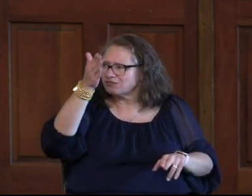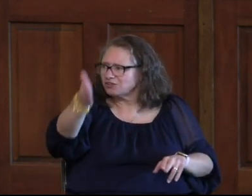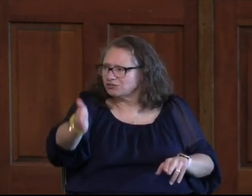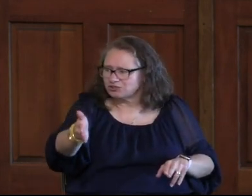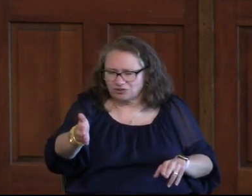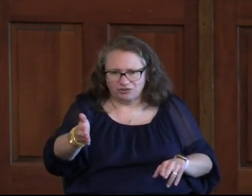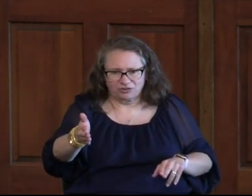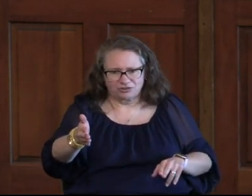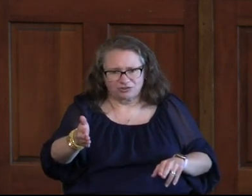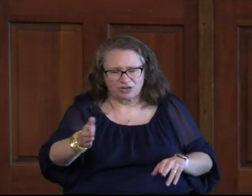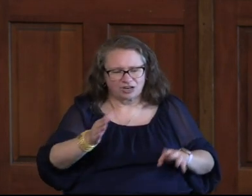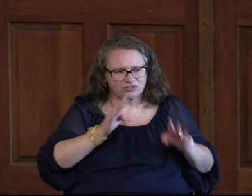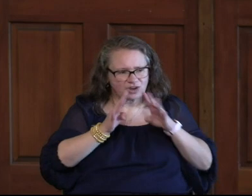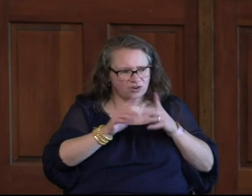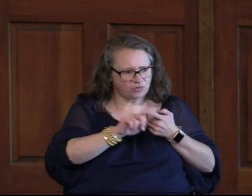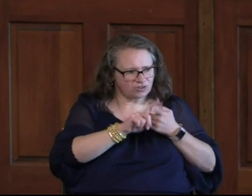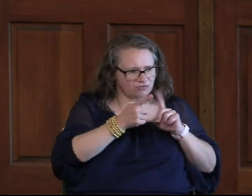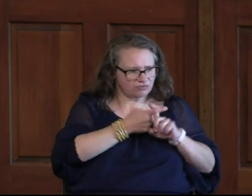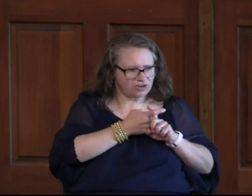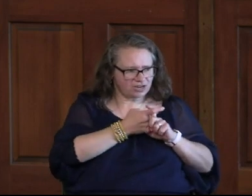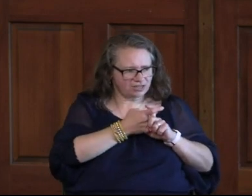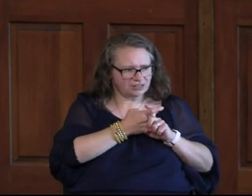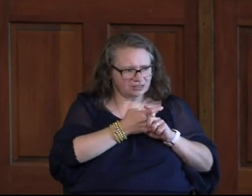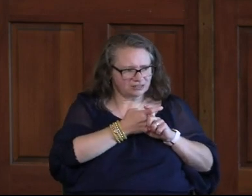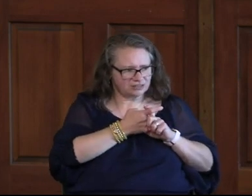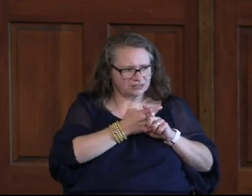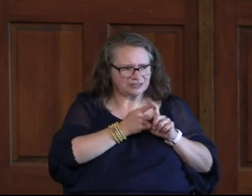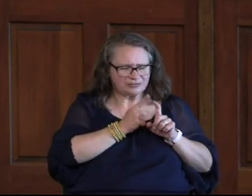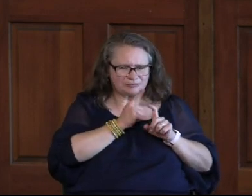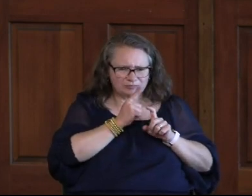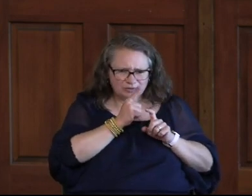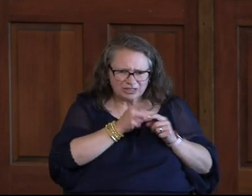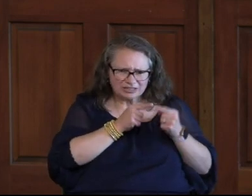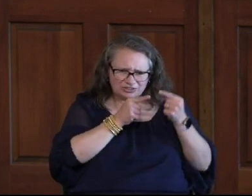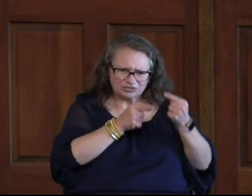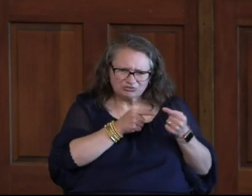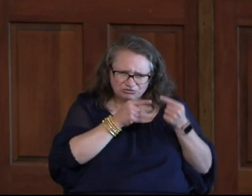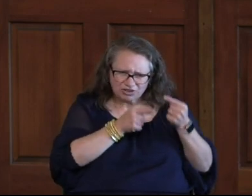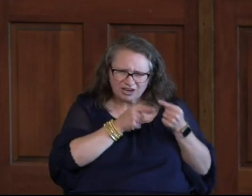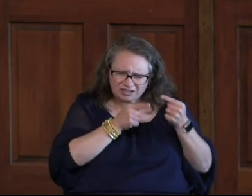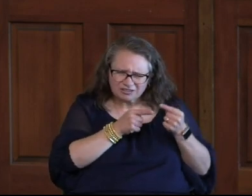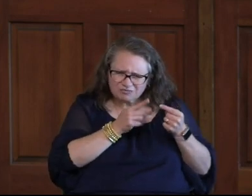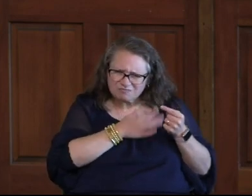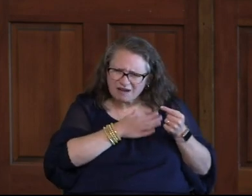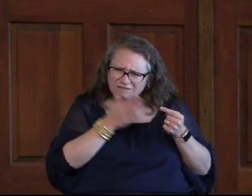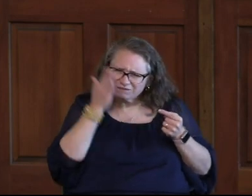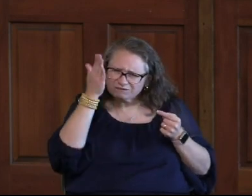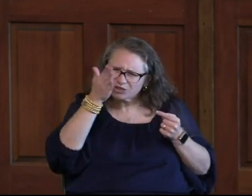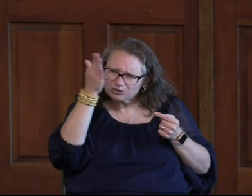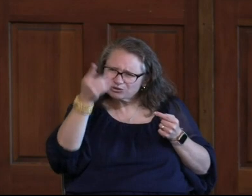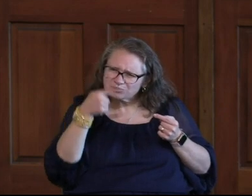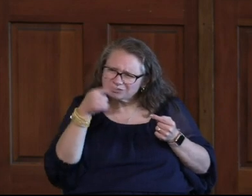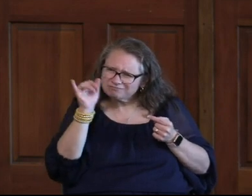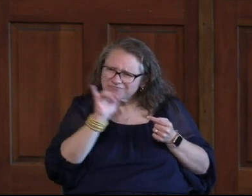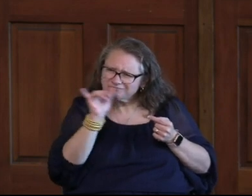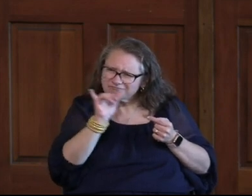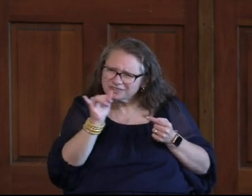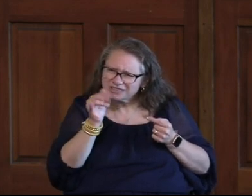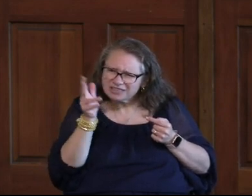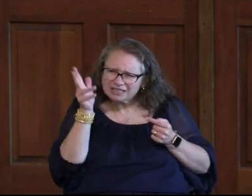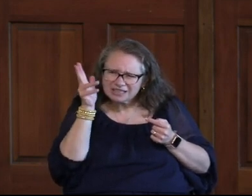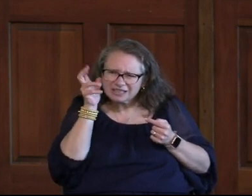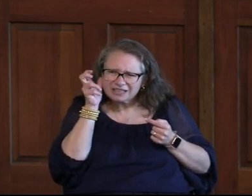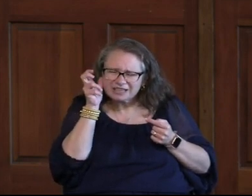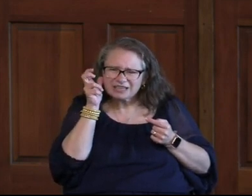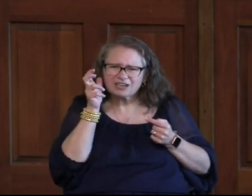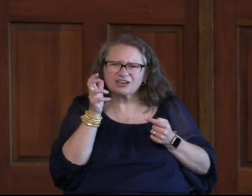Right I Was Talking To A Friend Today And He Was Just He Was Really Struggling With What Does My Future Look Like And I Could Just Hear